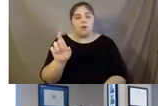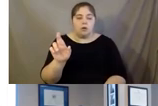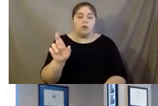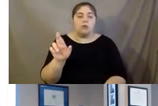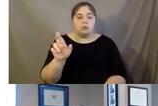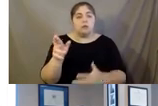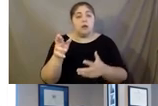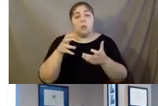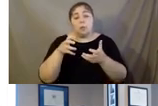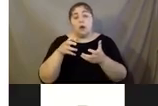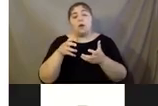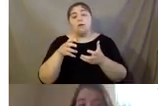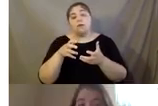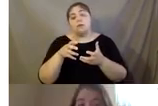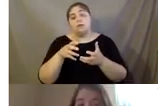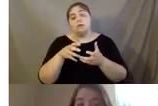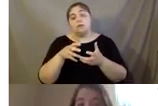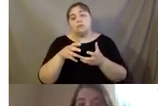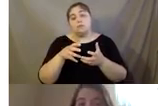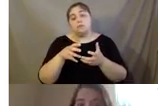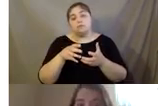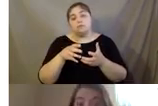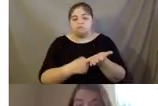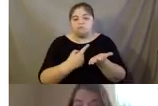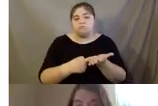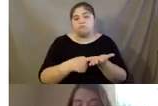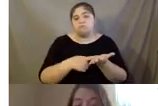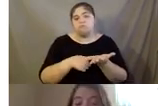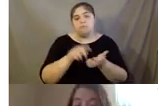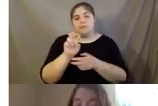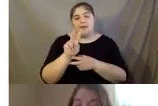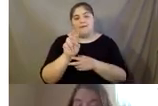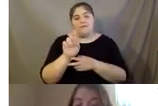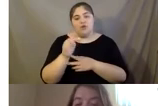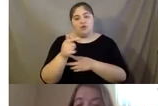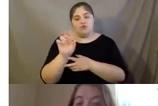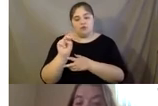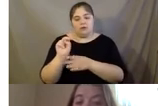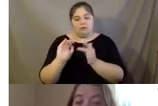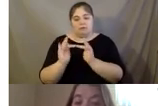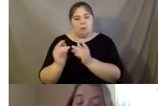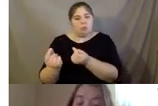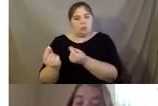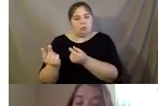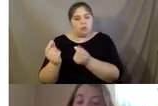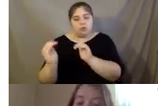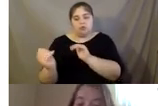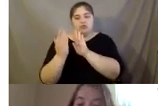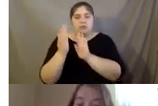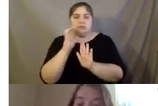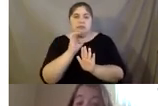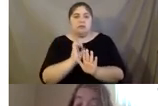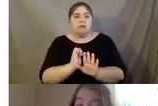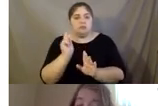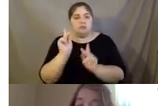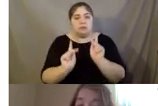quickly just kind of overcap what it is that Evergreen Network does. And that is that Evergreen addresses elder abuse, neglect,